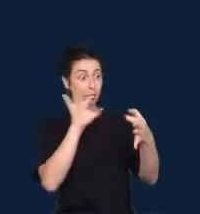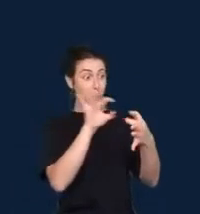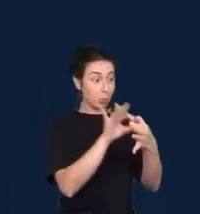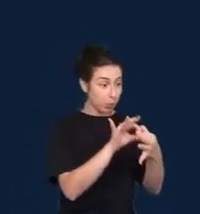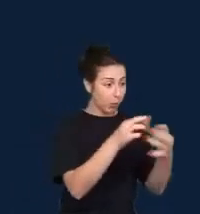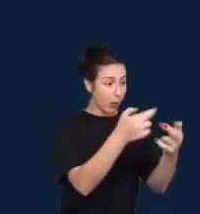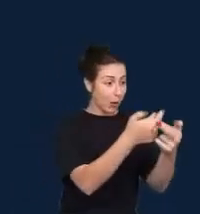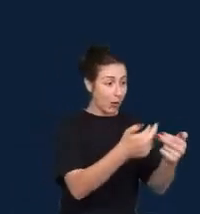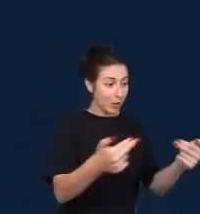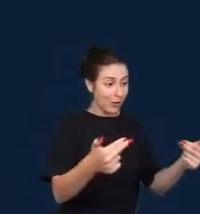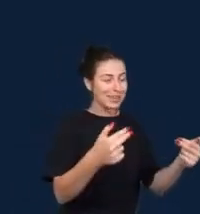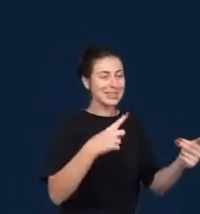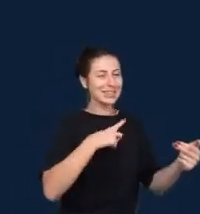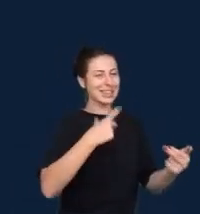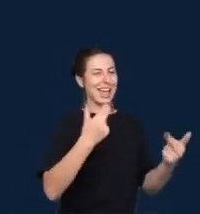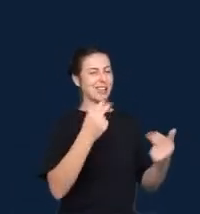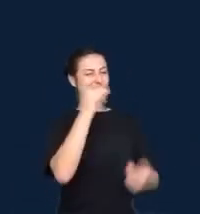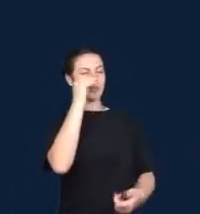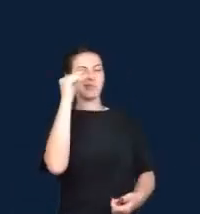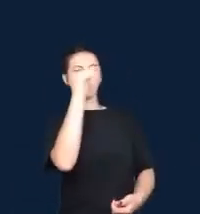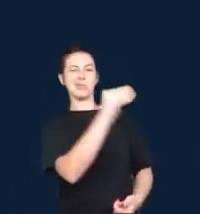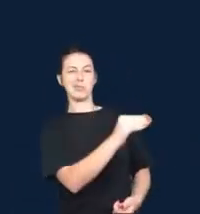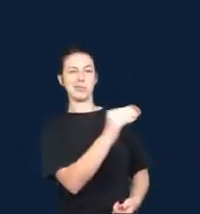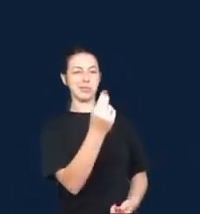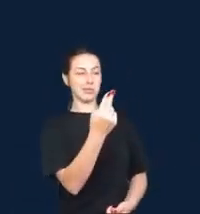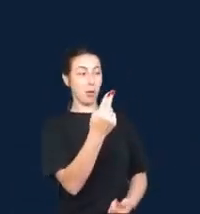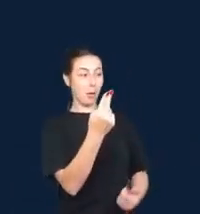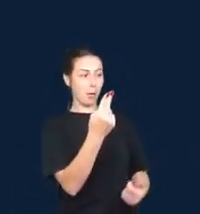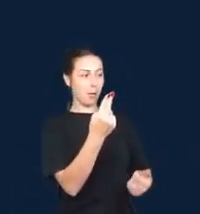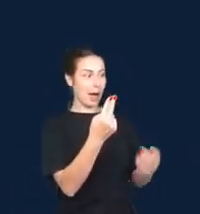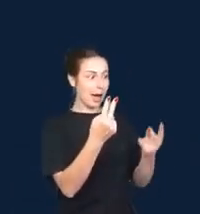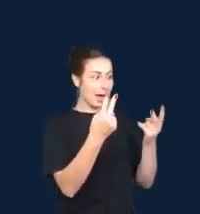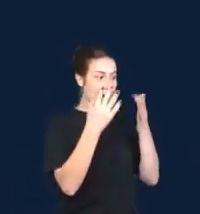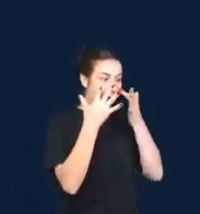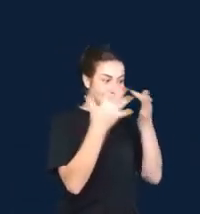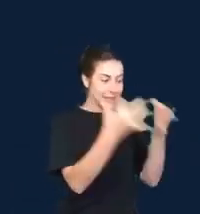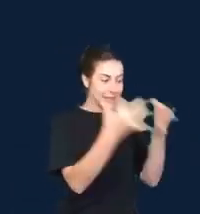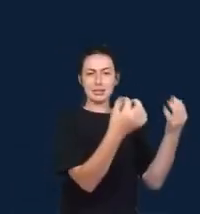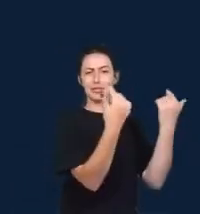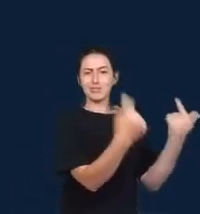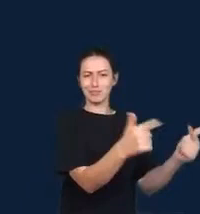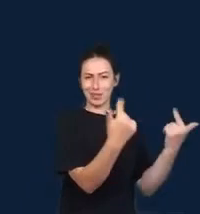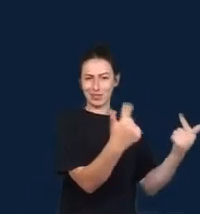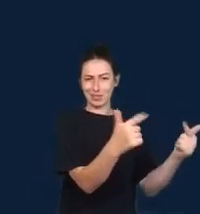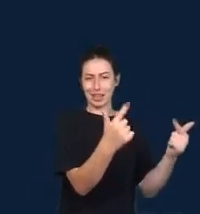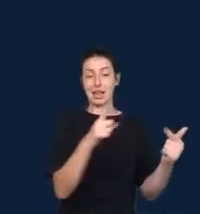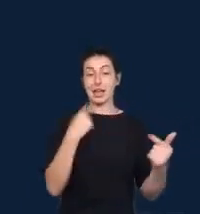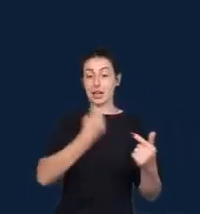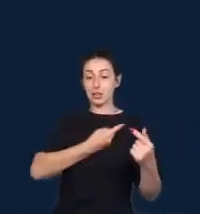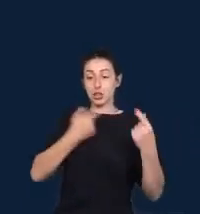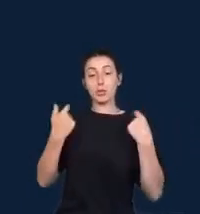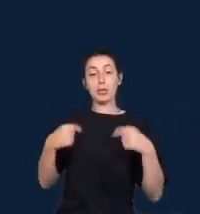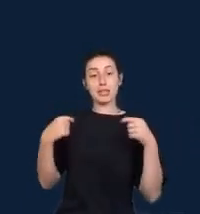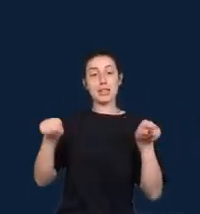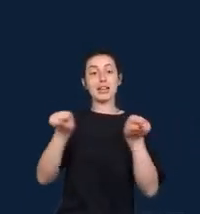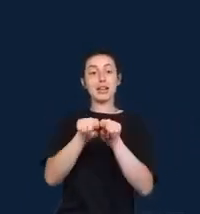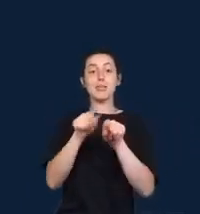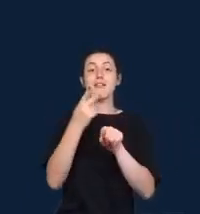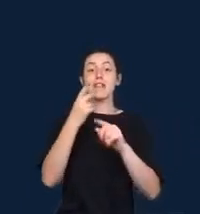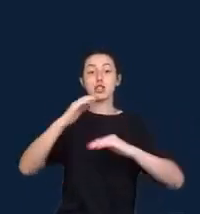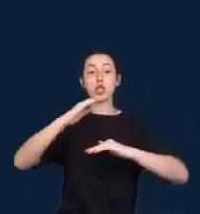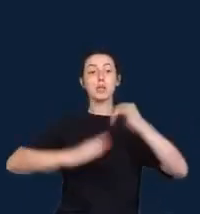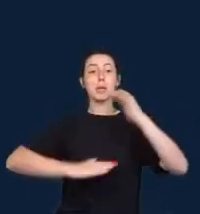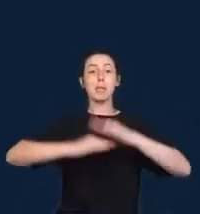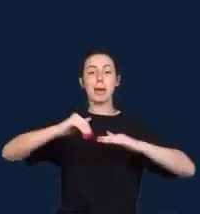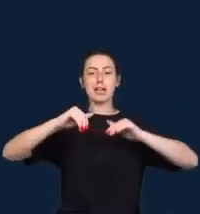journalism and citizen data activism practices in China. And this is specifically around key issues